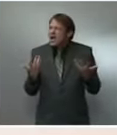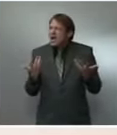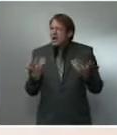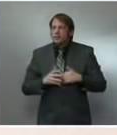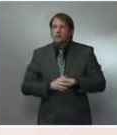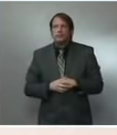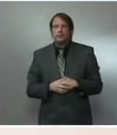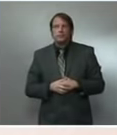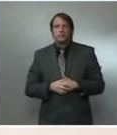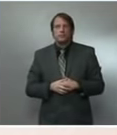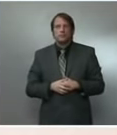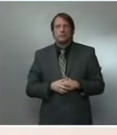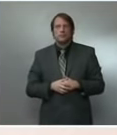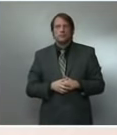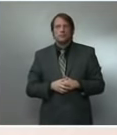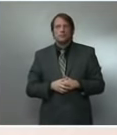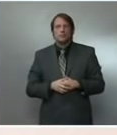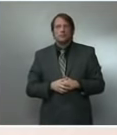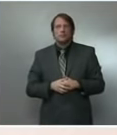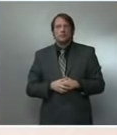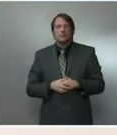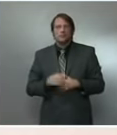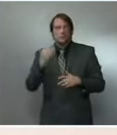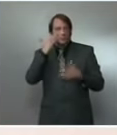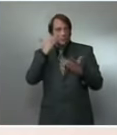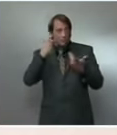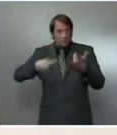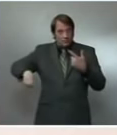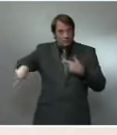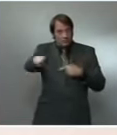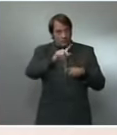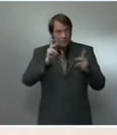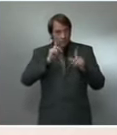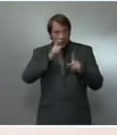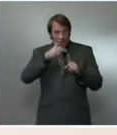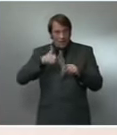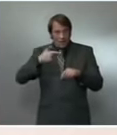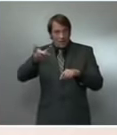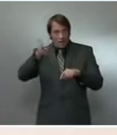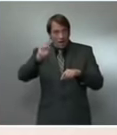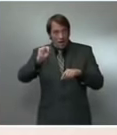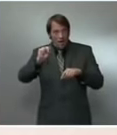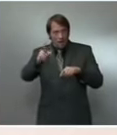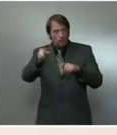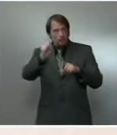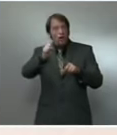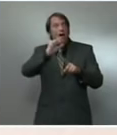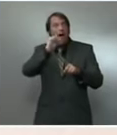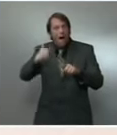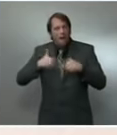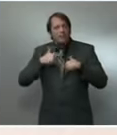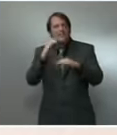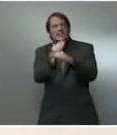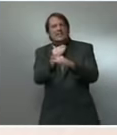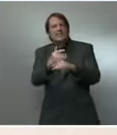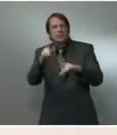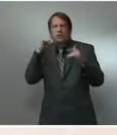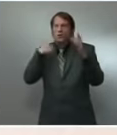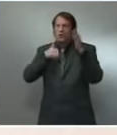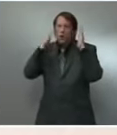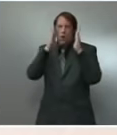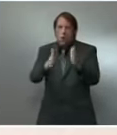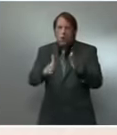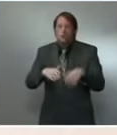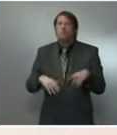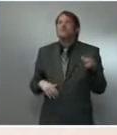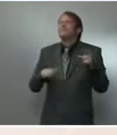not have them. So that's where I would punt you. And you're saying that the executive actions the President took on gun safety were initial steps. You've said, you've